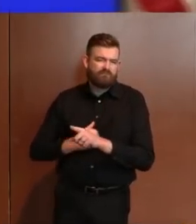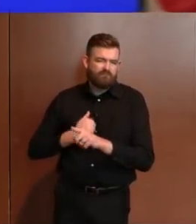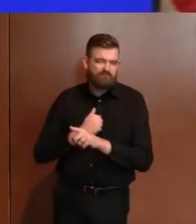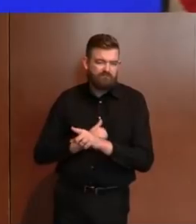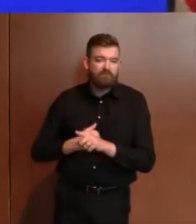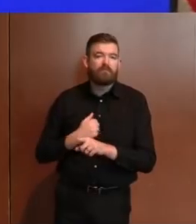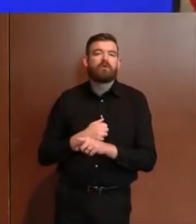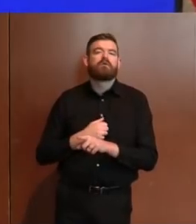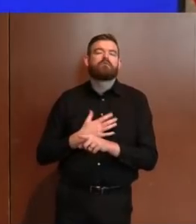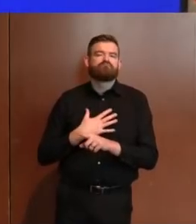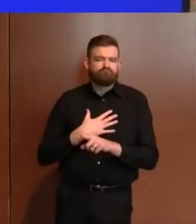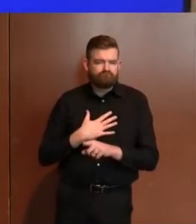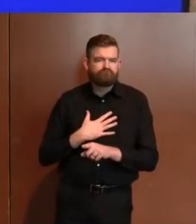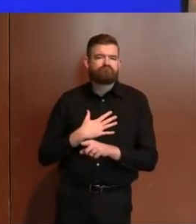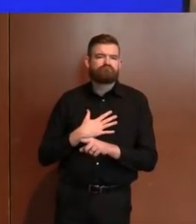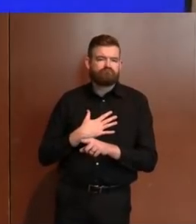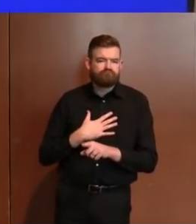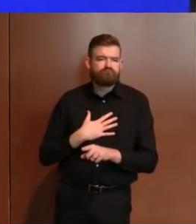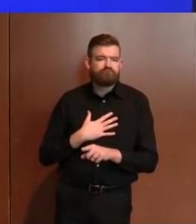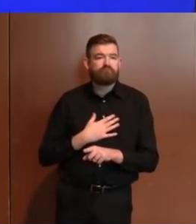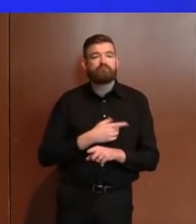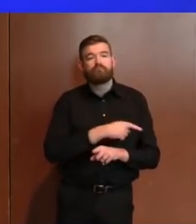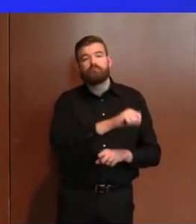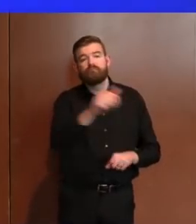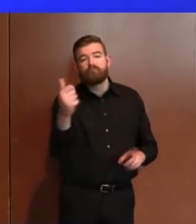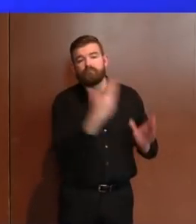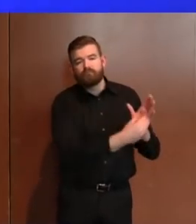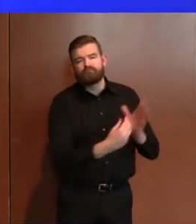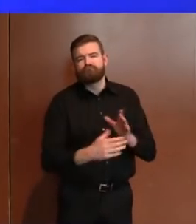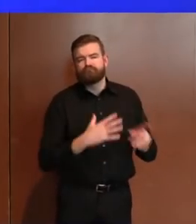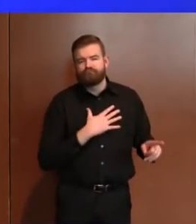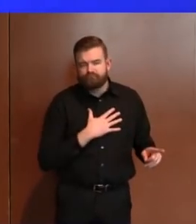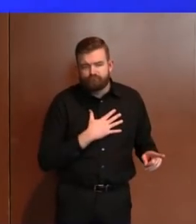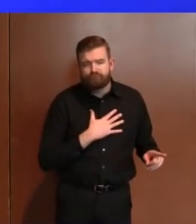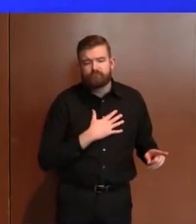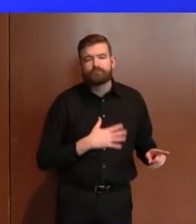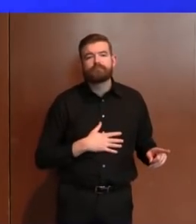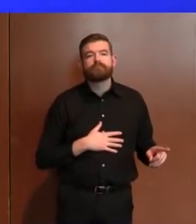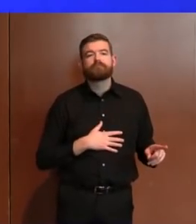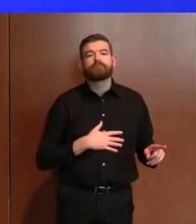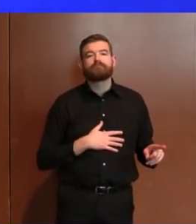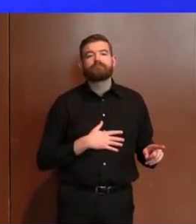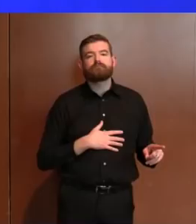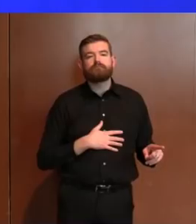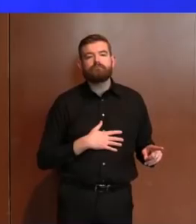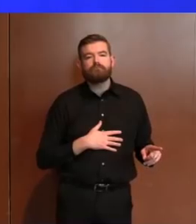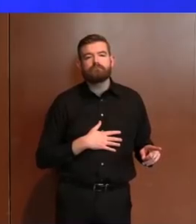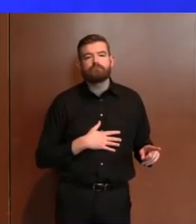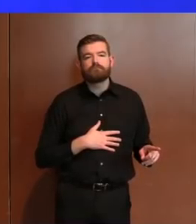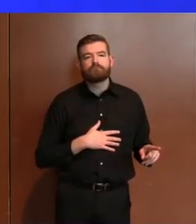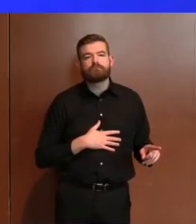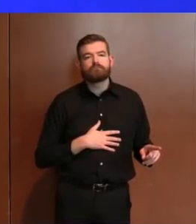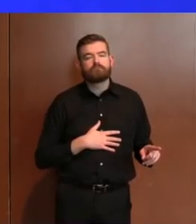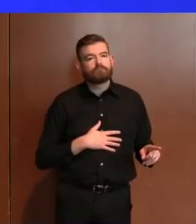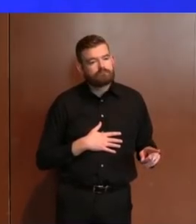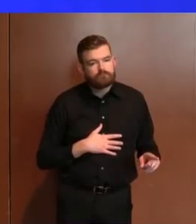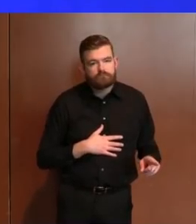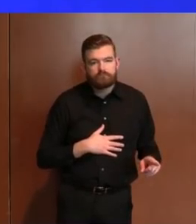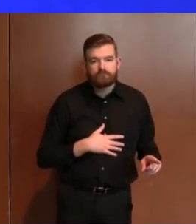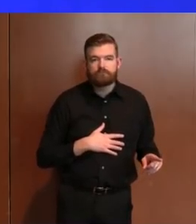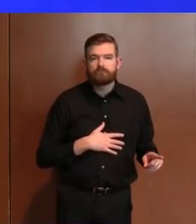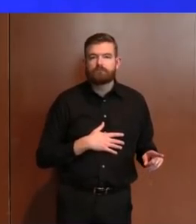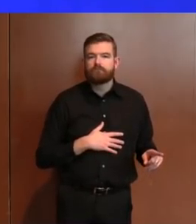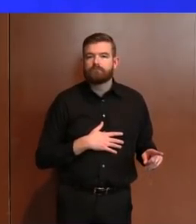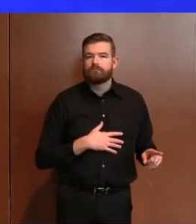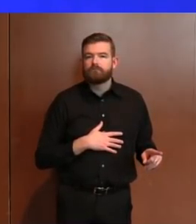the others whose lives are lost. The knucklehead hall of shame just astounds me that somebody would do what that guy